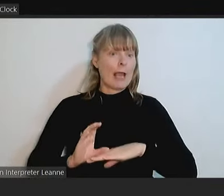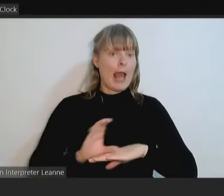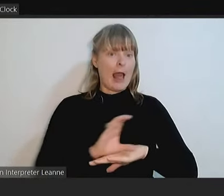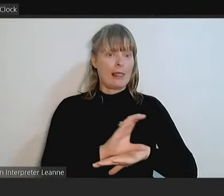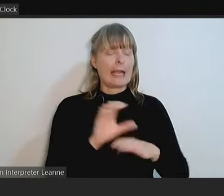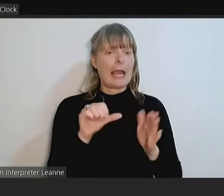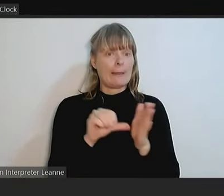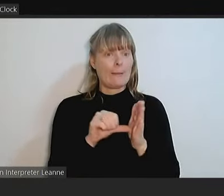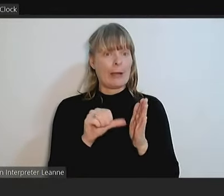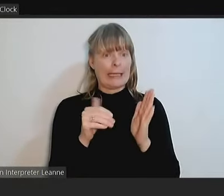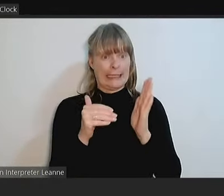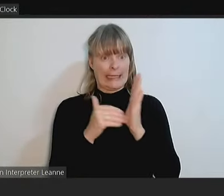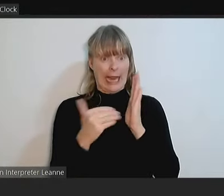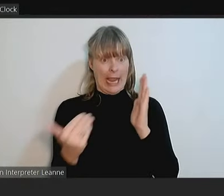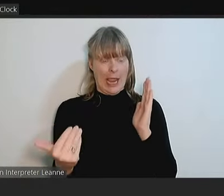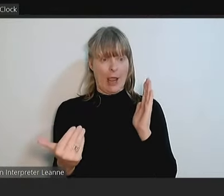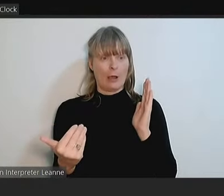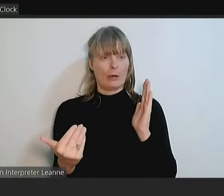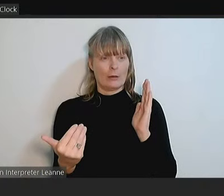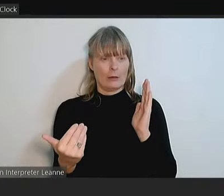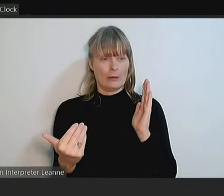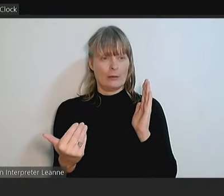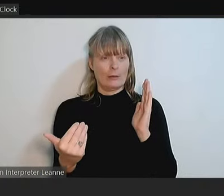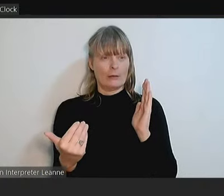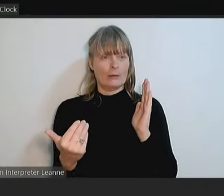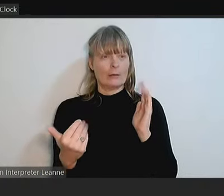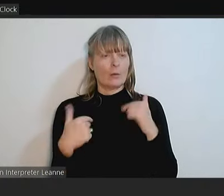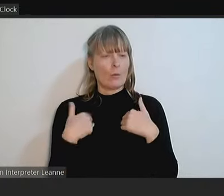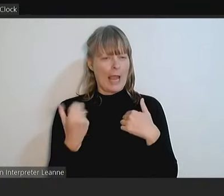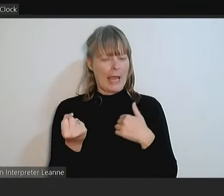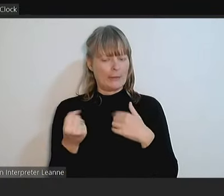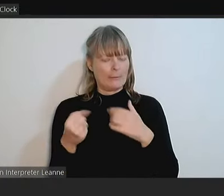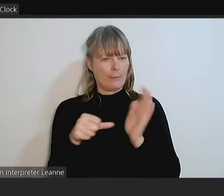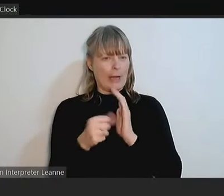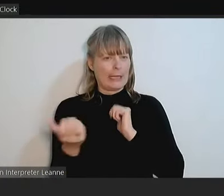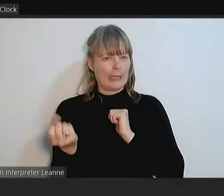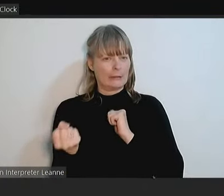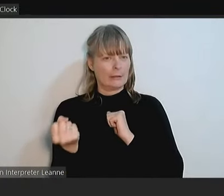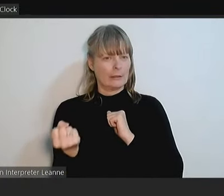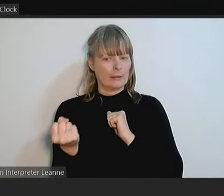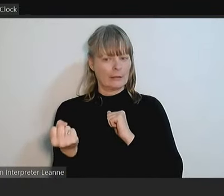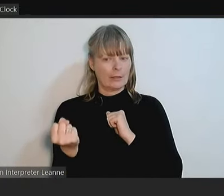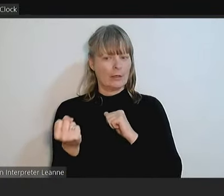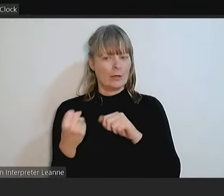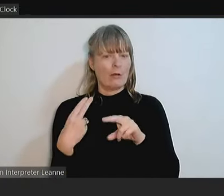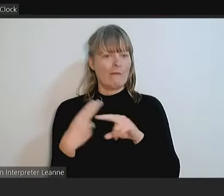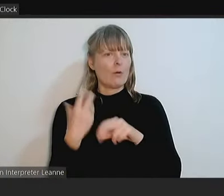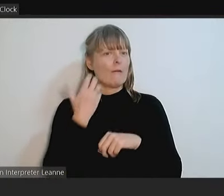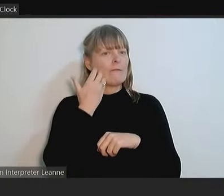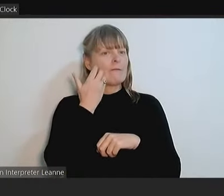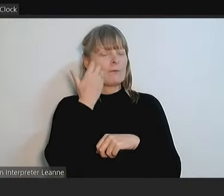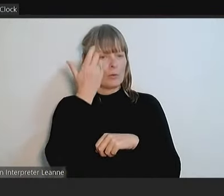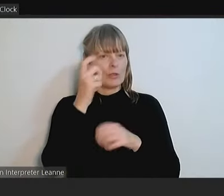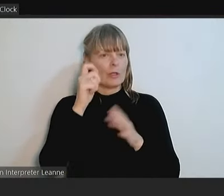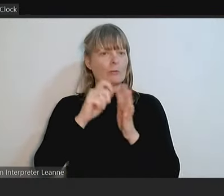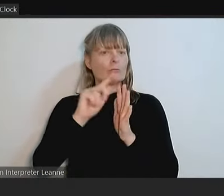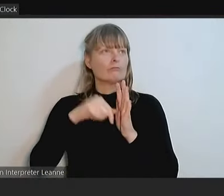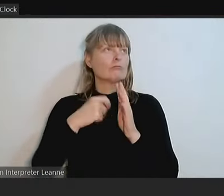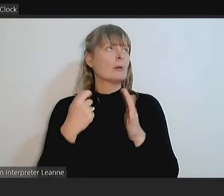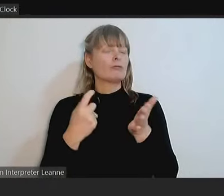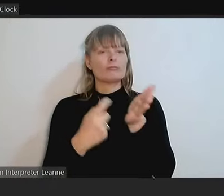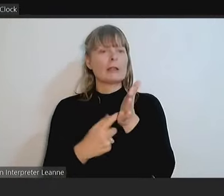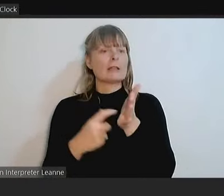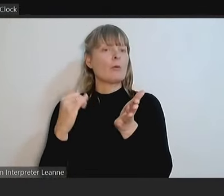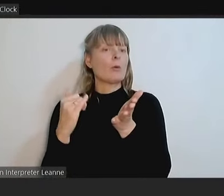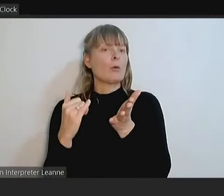what money that we were going to put aside for a future project such as Reservoir Leisure Centre and